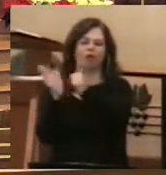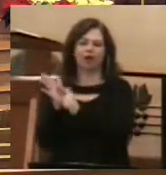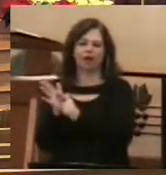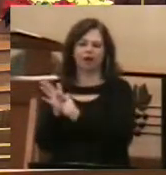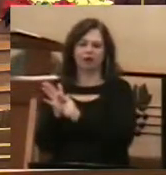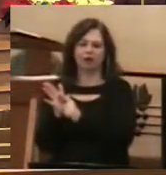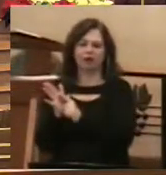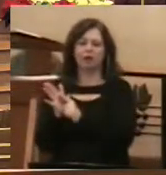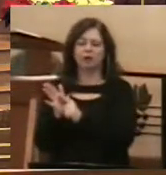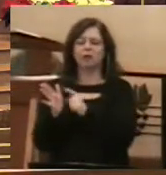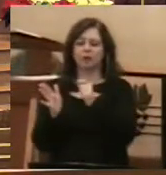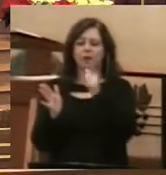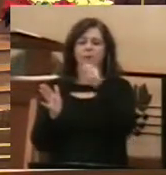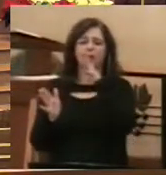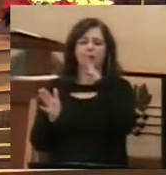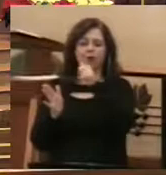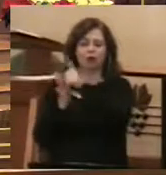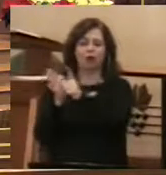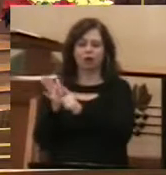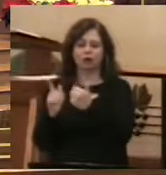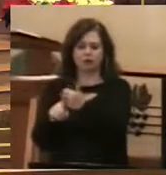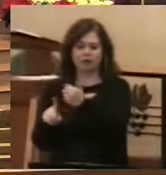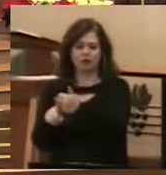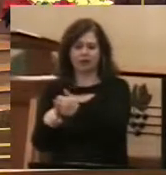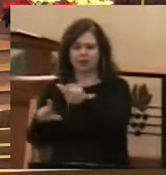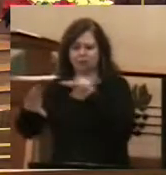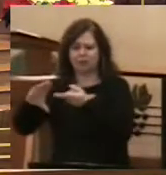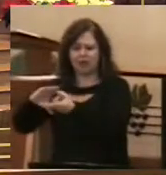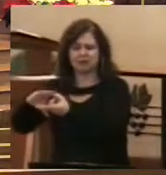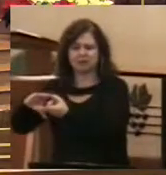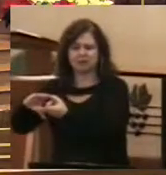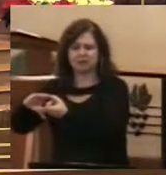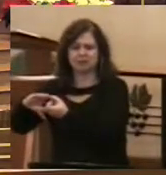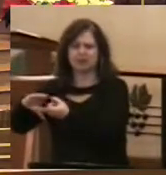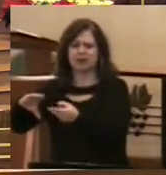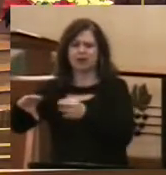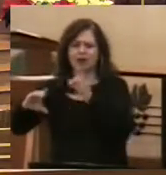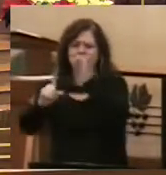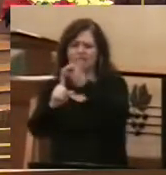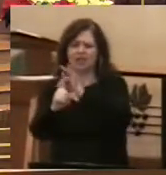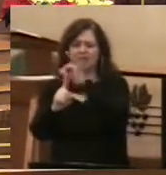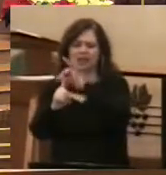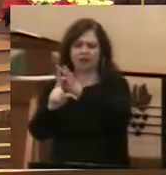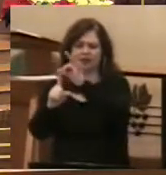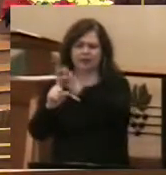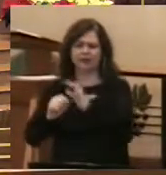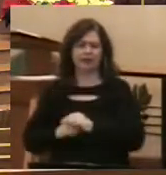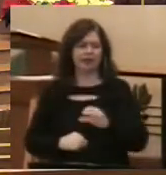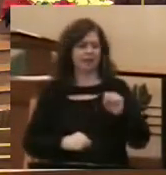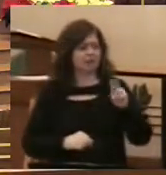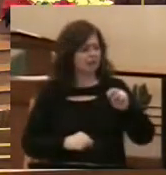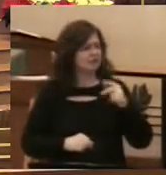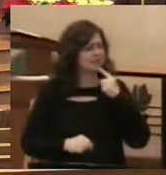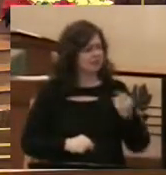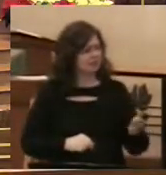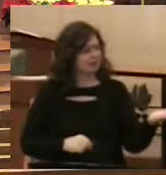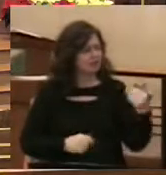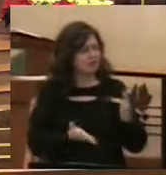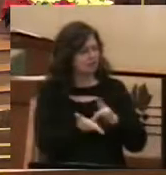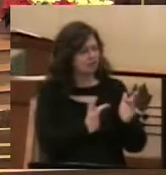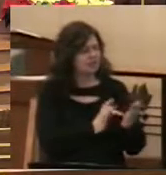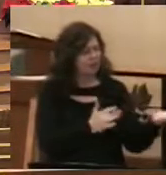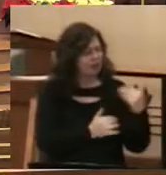threatening to her life. Simon Peter makes a request, and Jesus comes to the home of his mother-in-law and